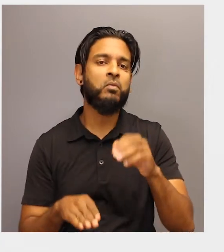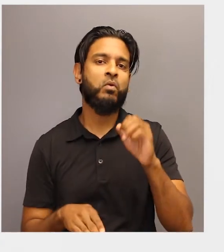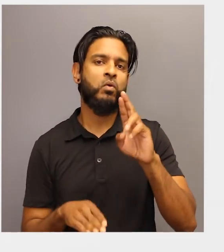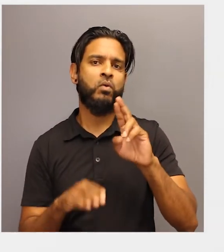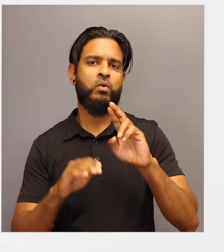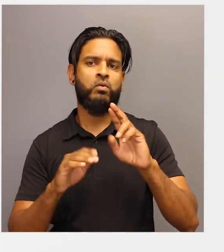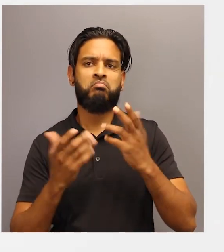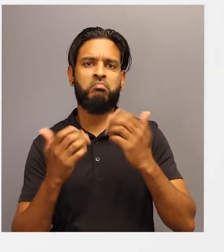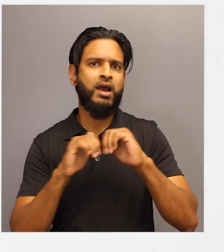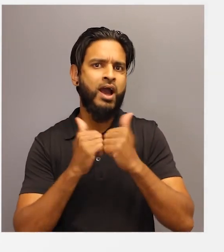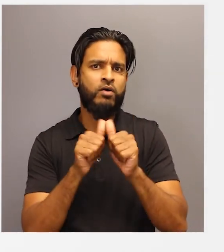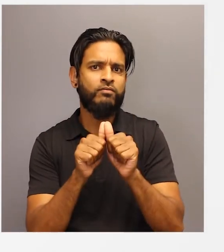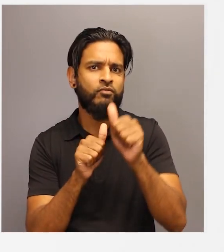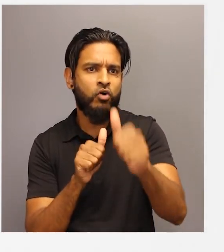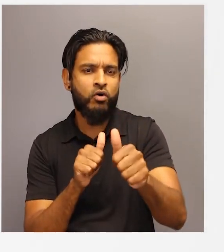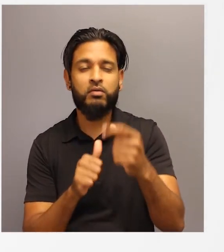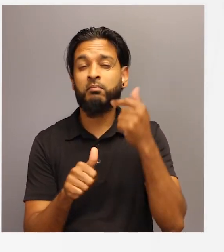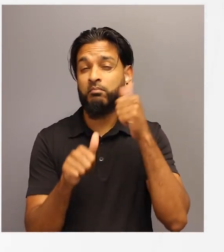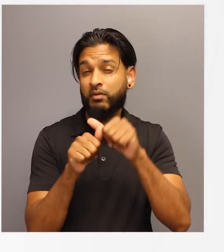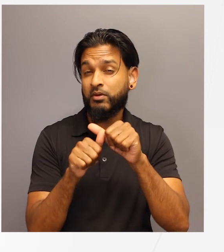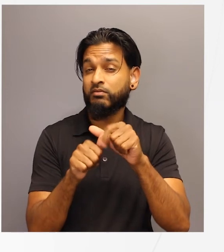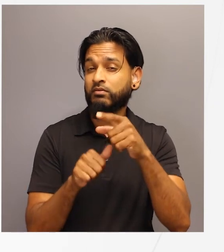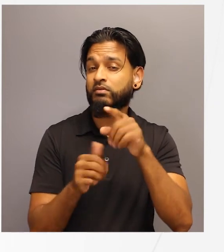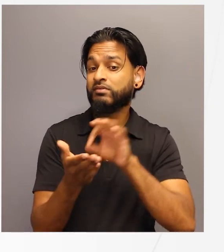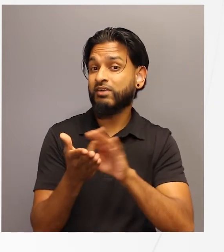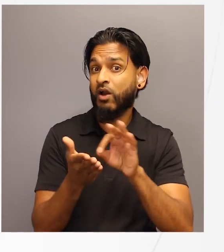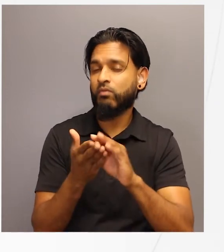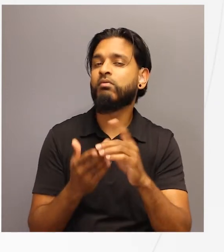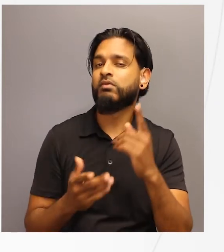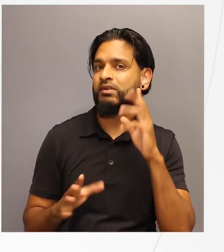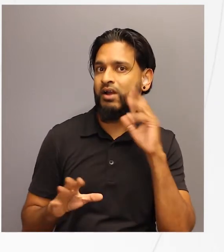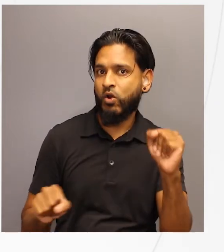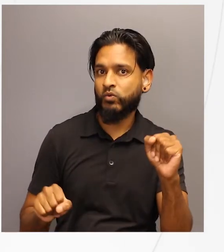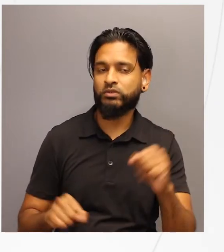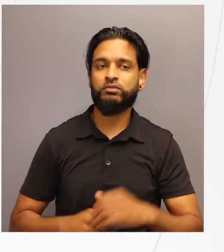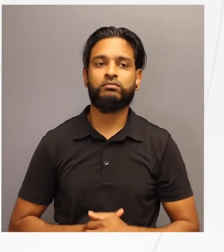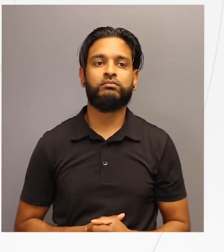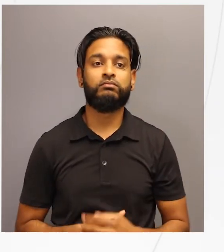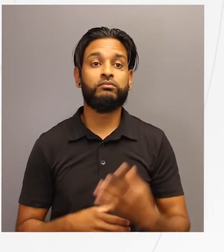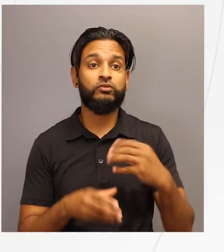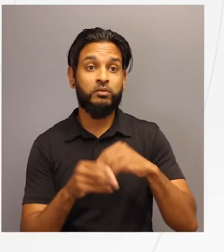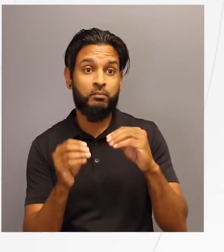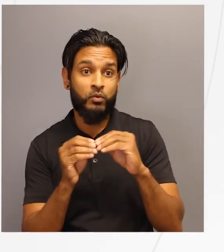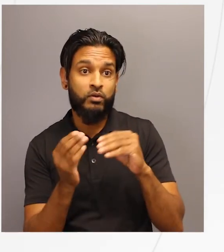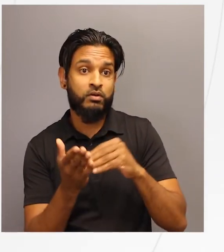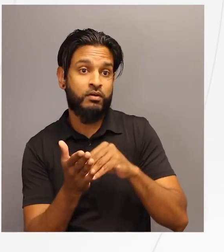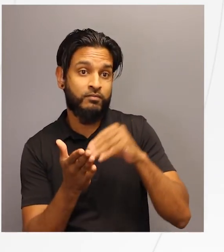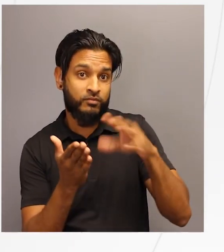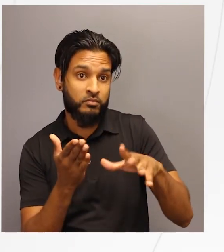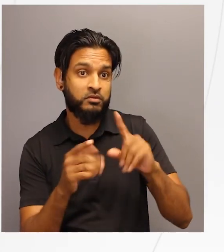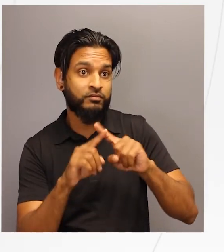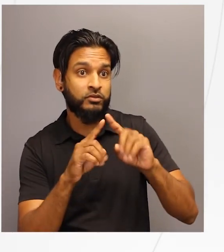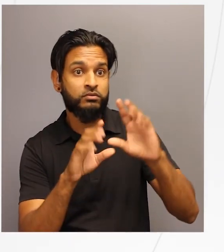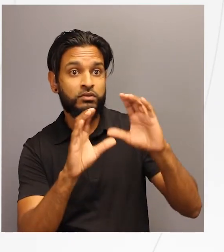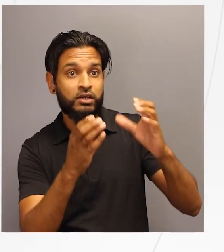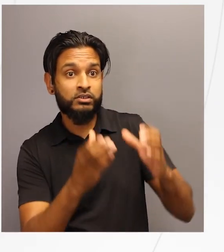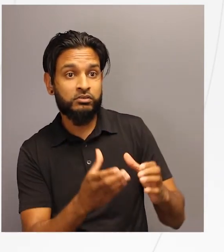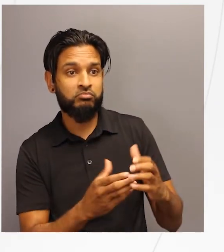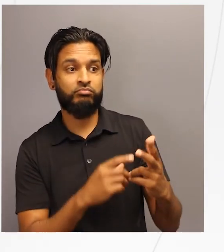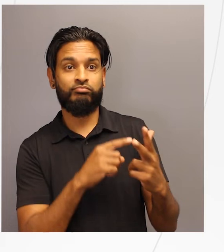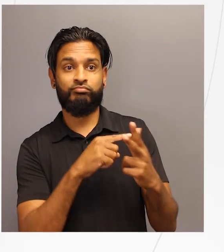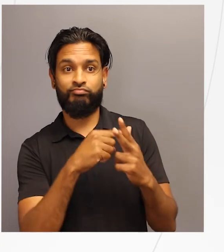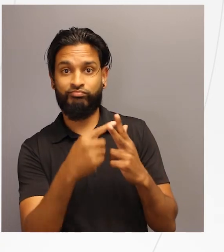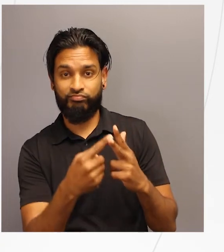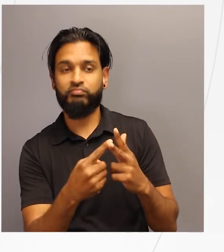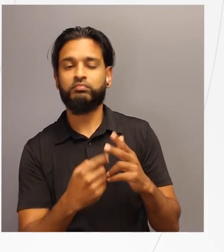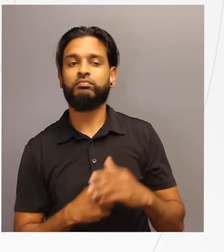Remember to count out loud too. To engage more students or even multiple classes, the first rover student can hold a